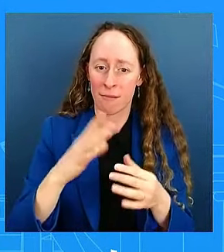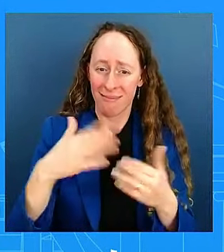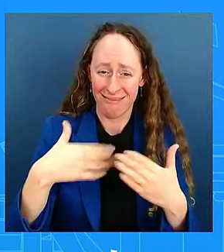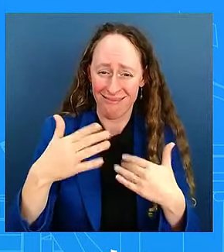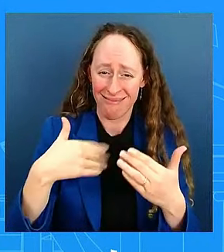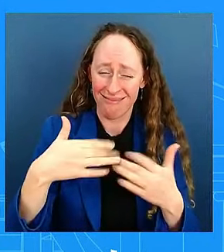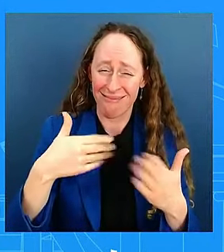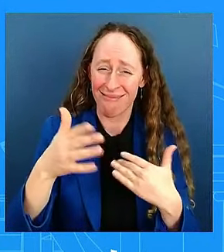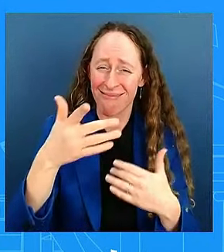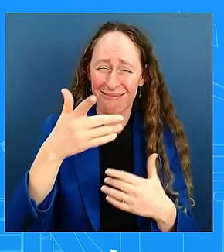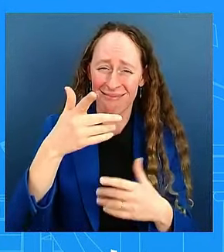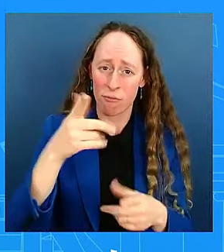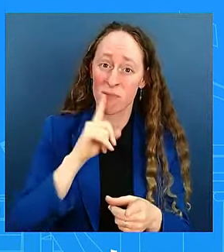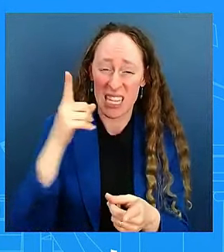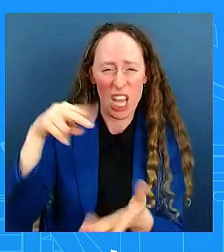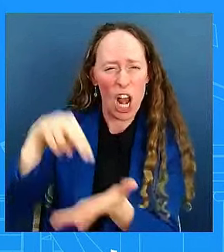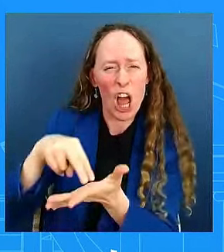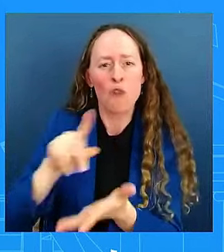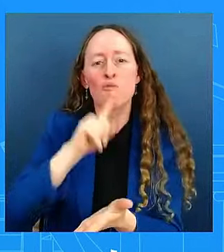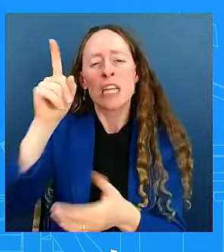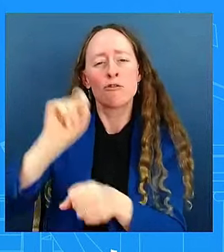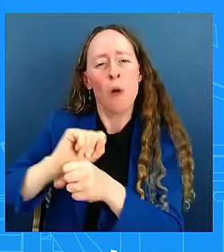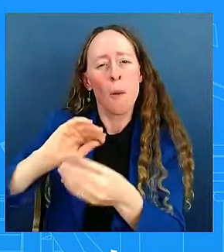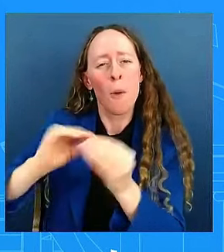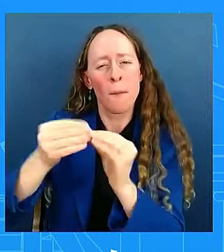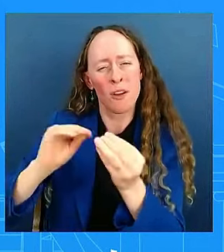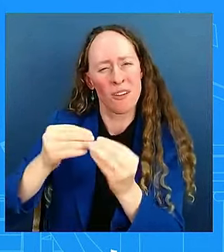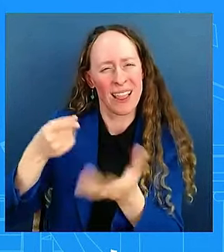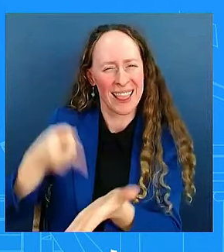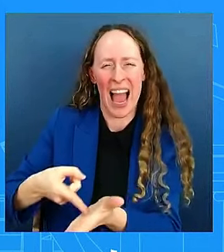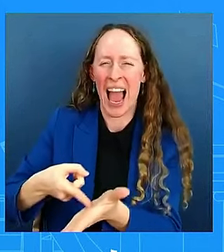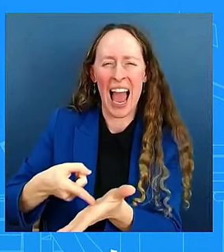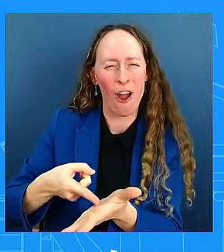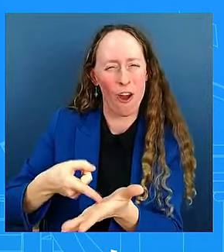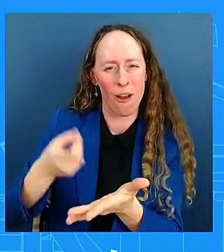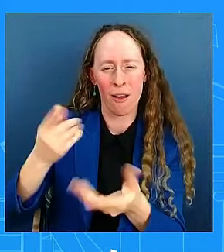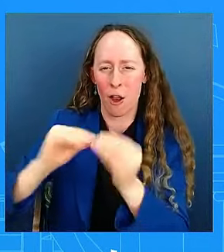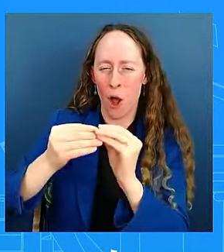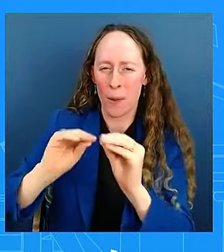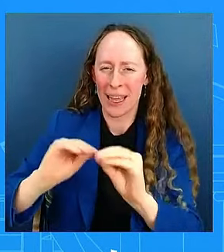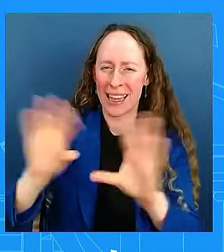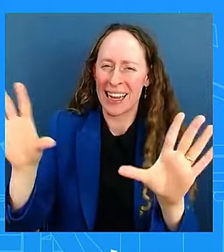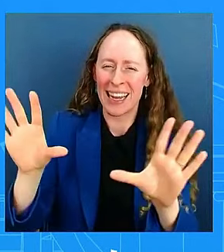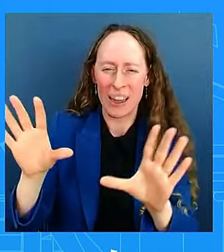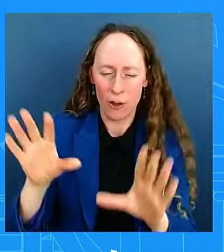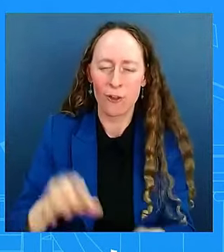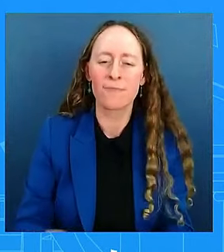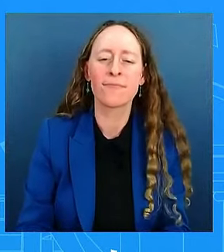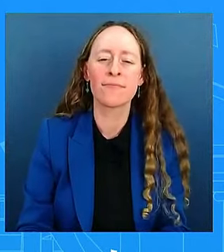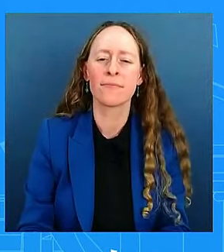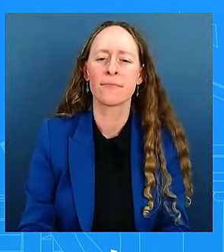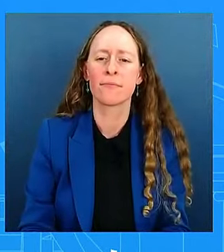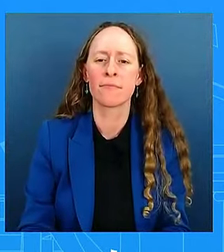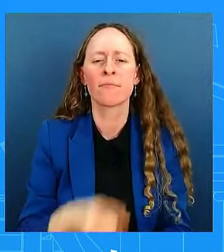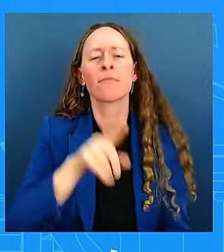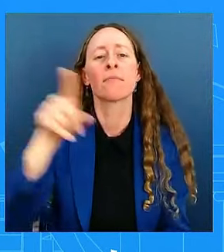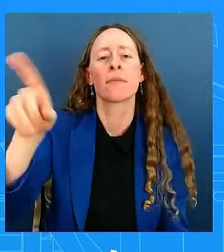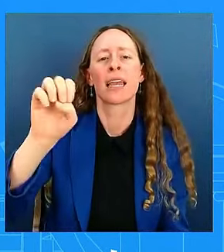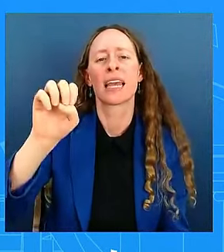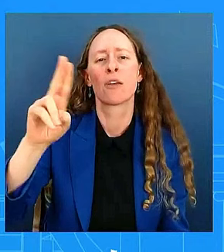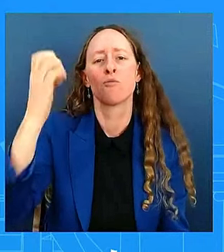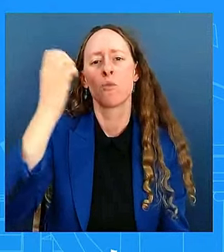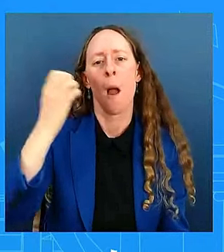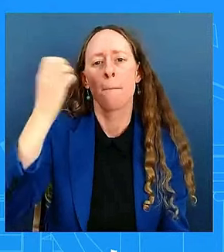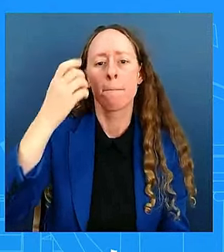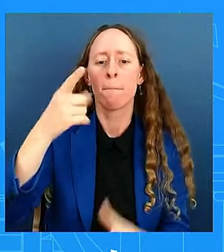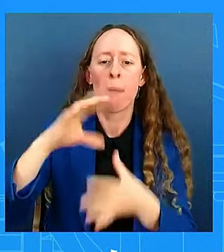They're what we are. And by the way, just look at how the EU talks about us, how they'd like to have an economy like ours. Let's talk about the rest of